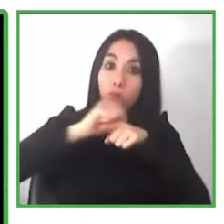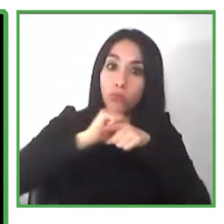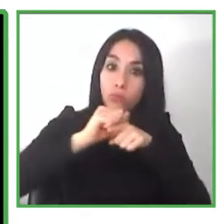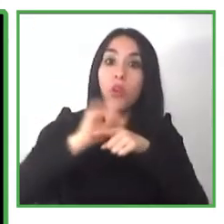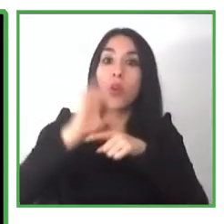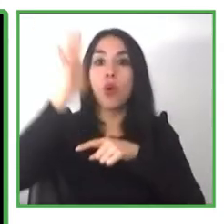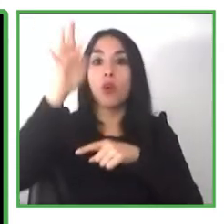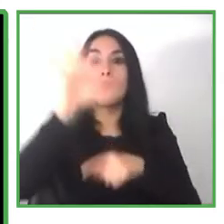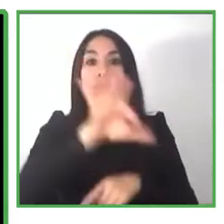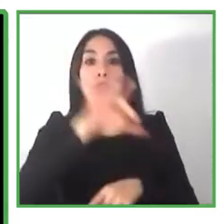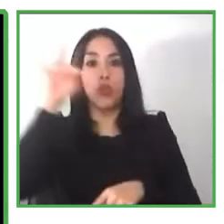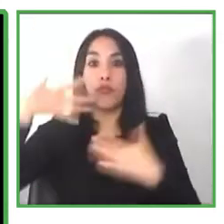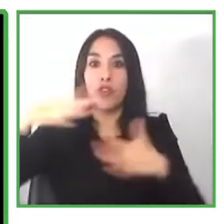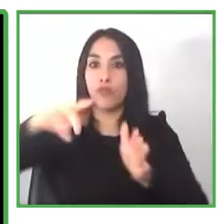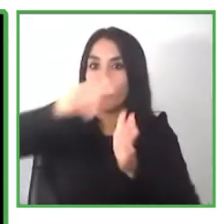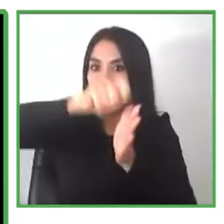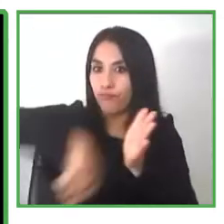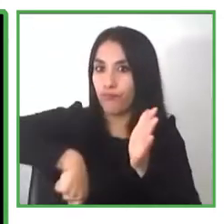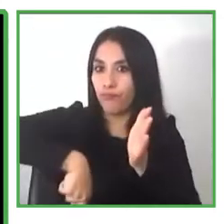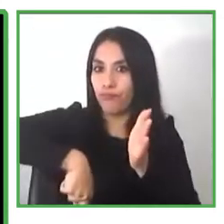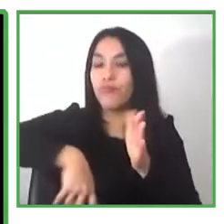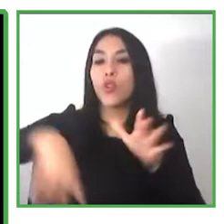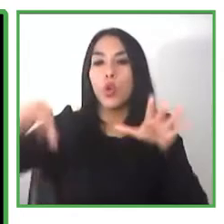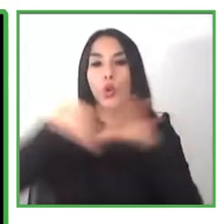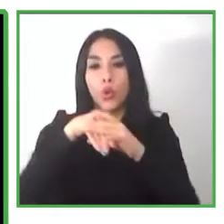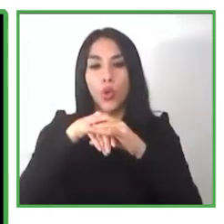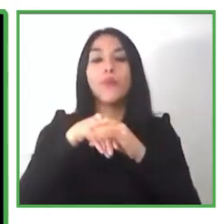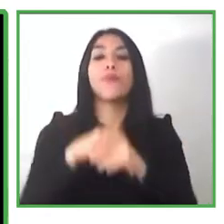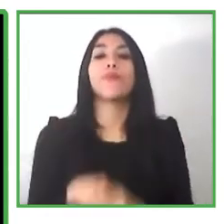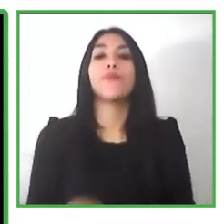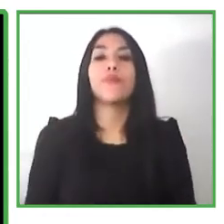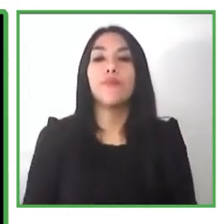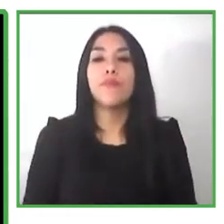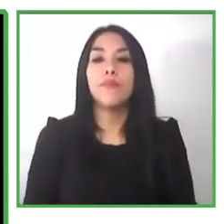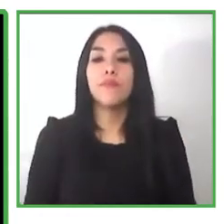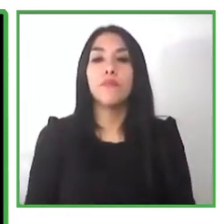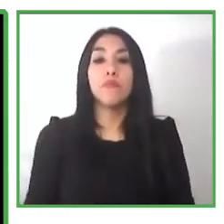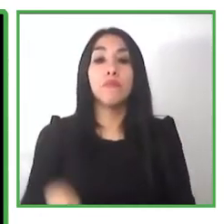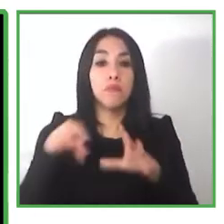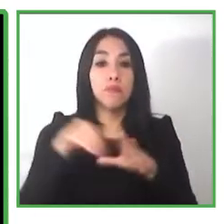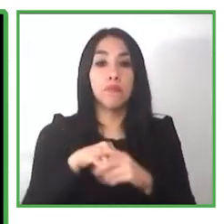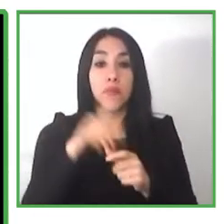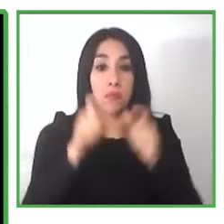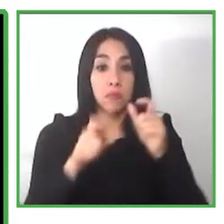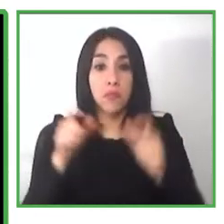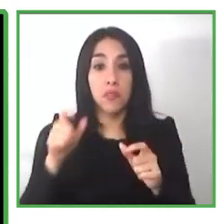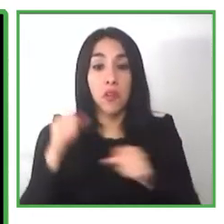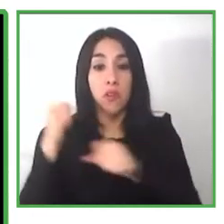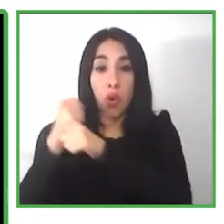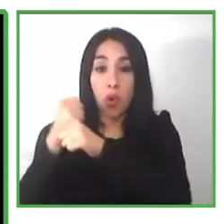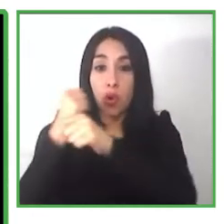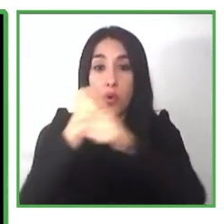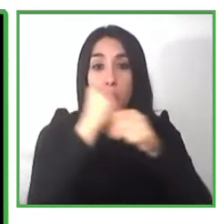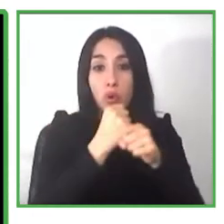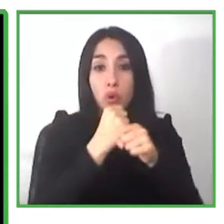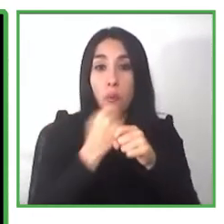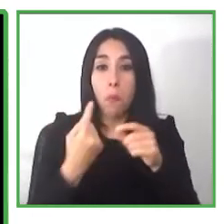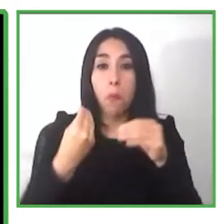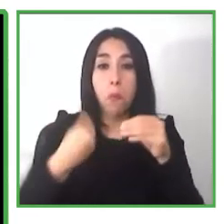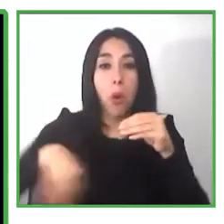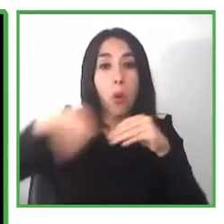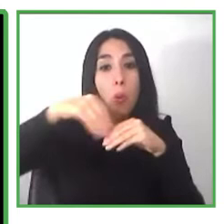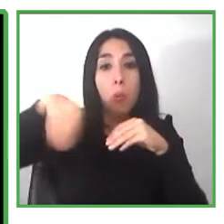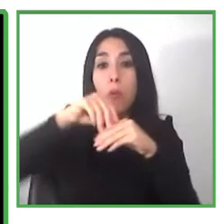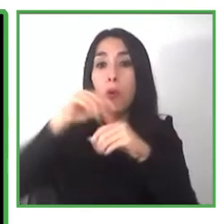employment projects trying to promote our program we organize work placements internships and we run